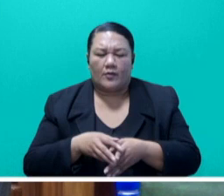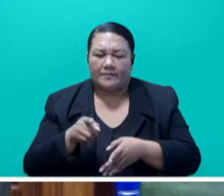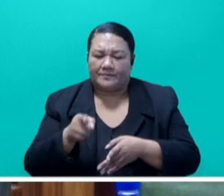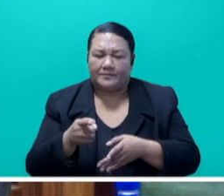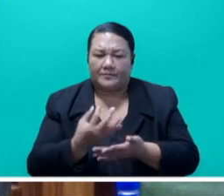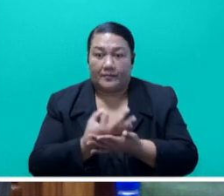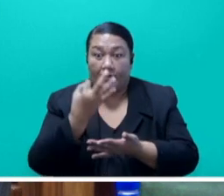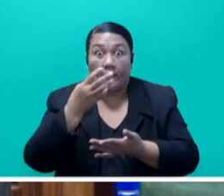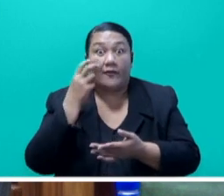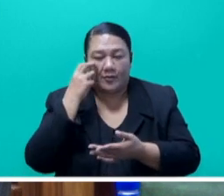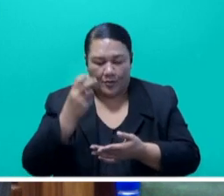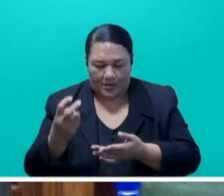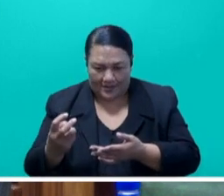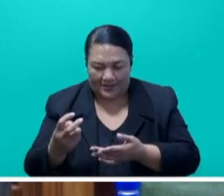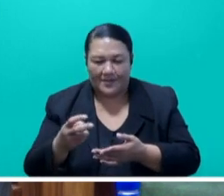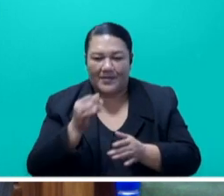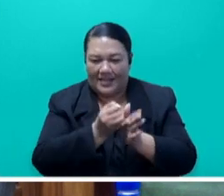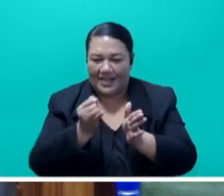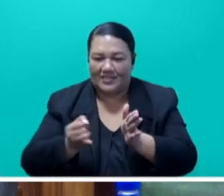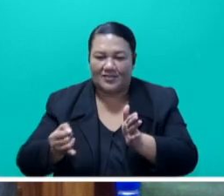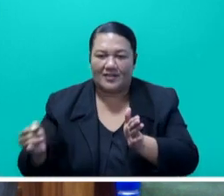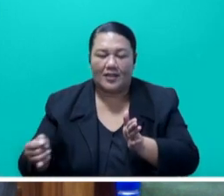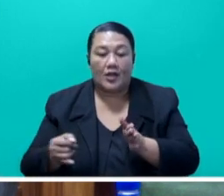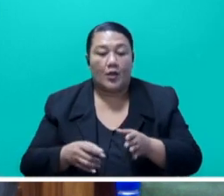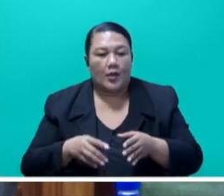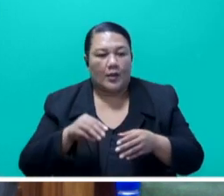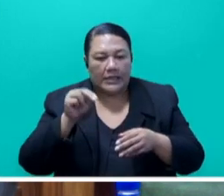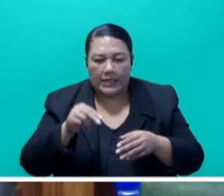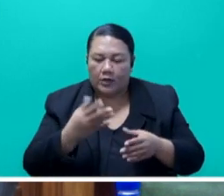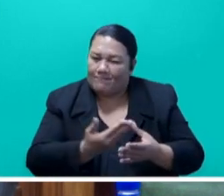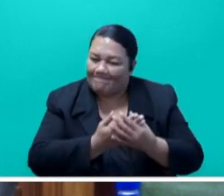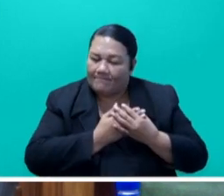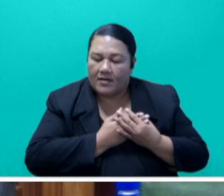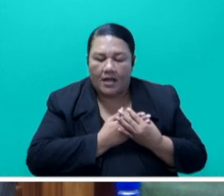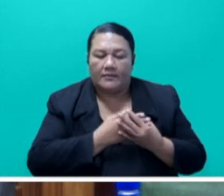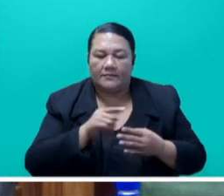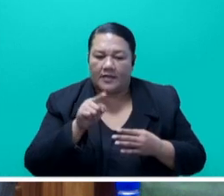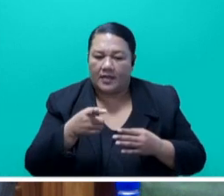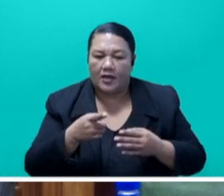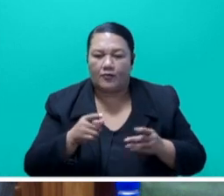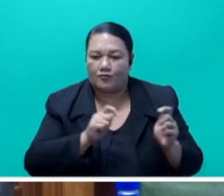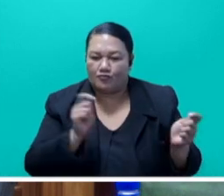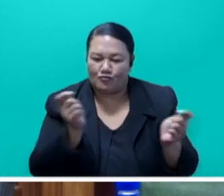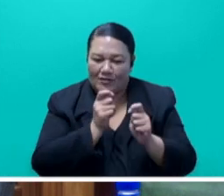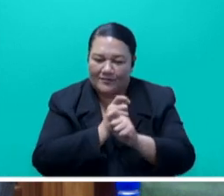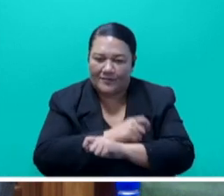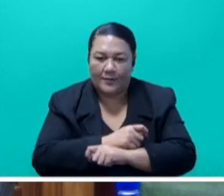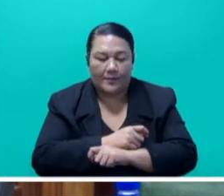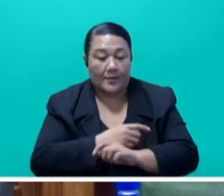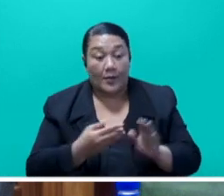the tourism industry. And we need to wholeheartedly actually welcome this transformation. With respect to our branding, sir,